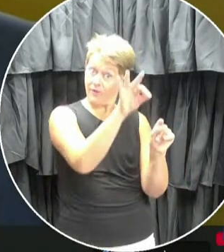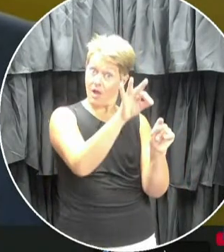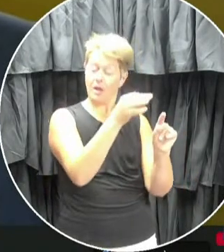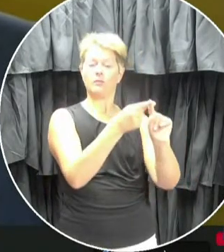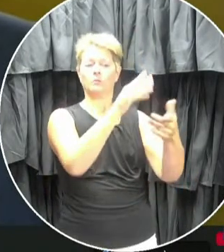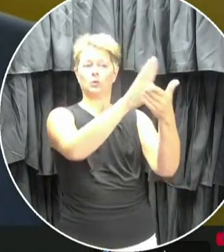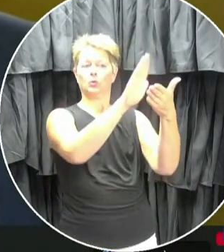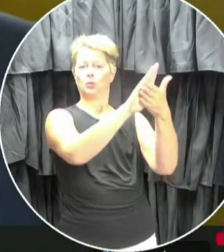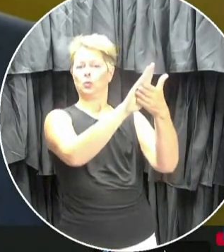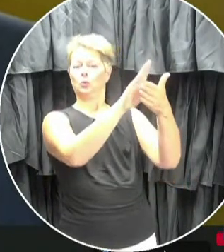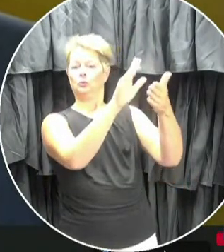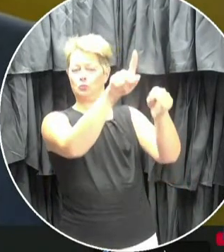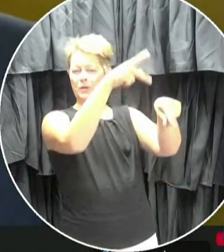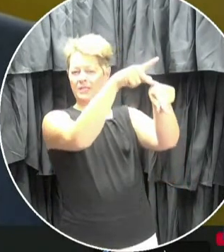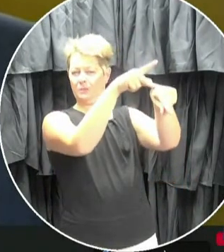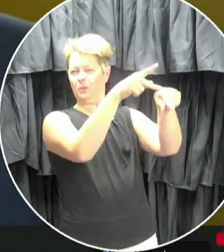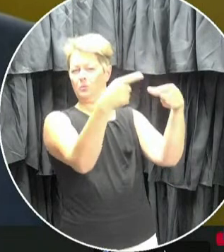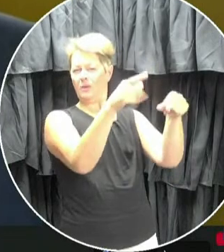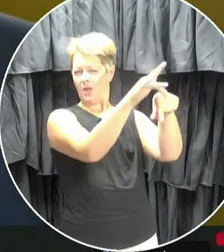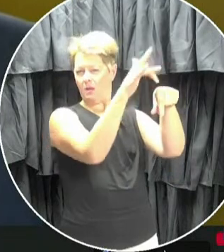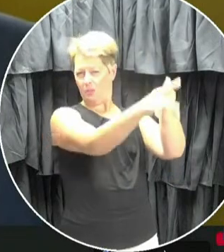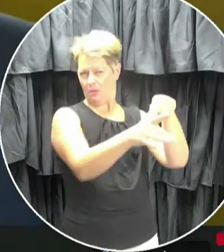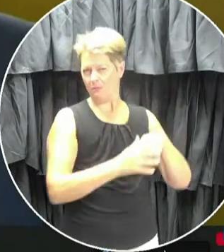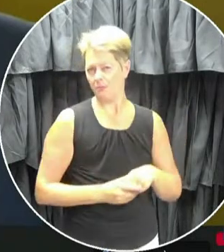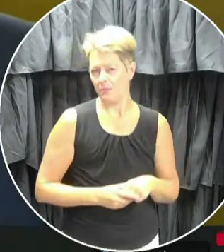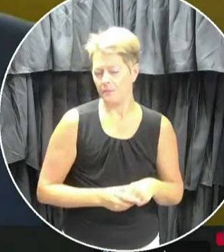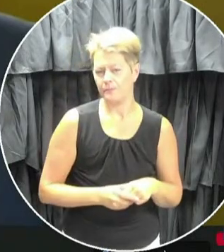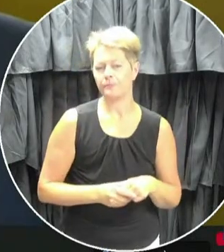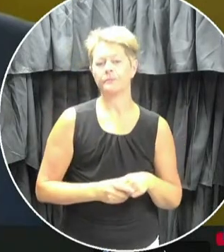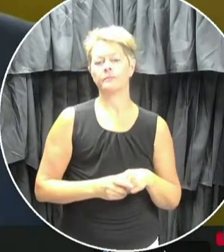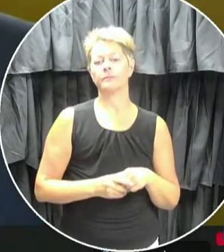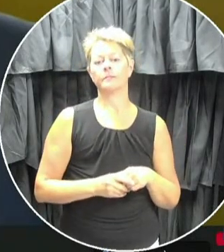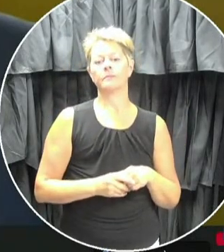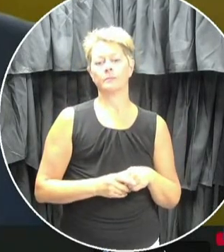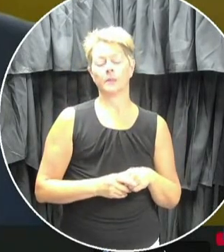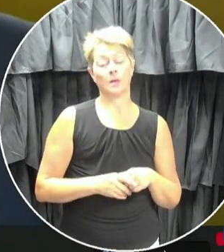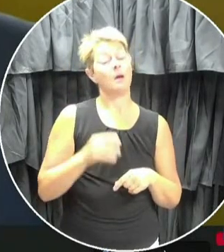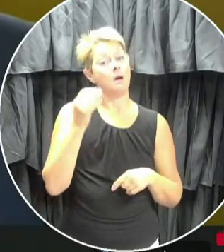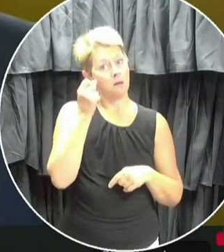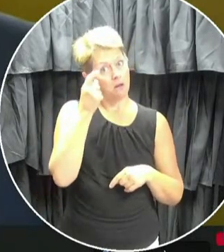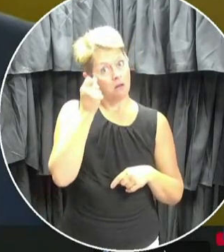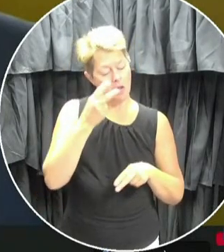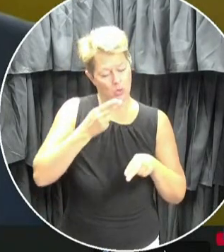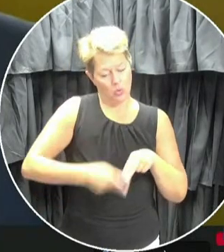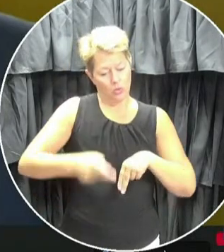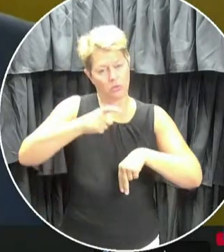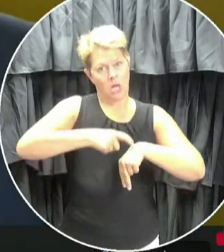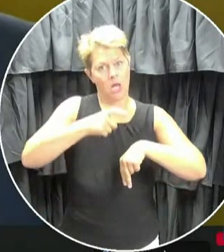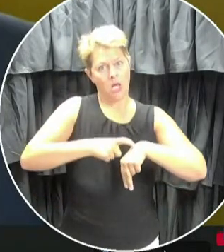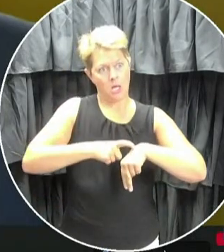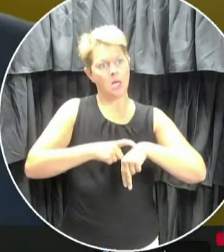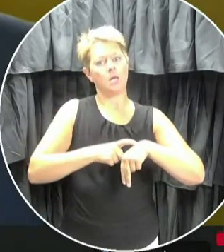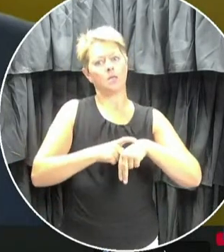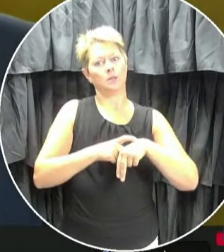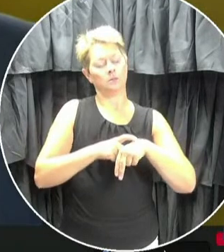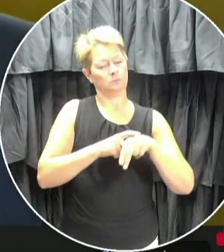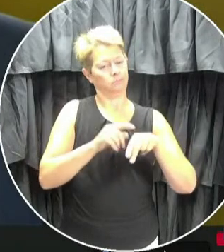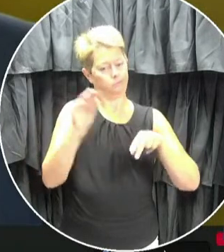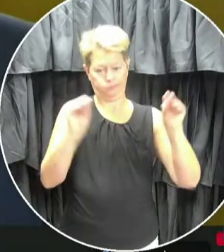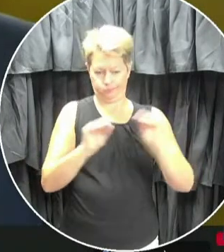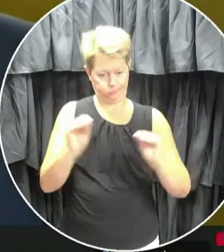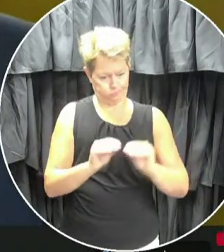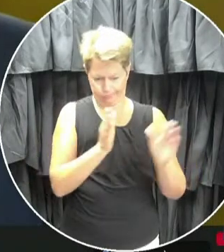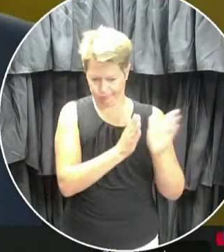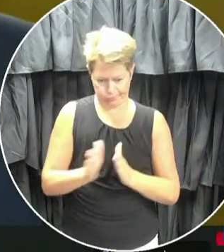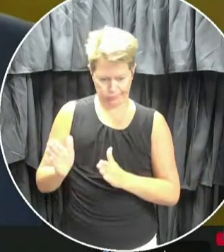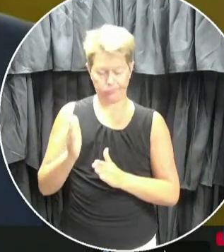administrators as soon as is available. We appreciate there is a short timeframe to allow this information to be disseminated and to